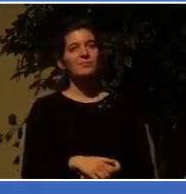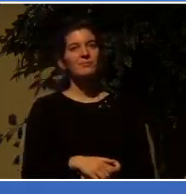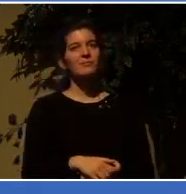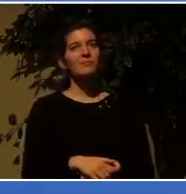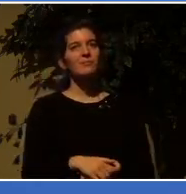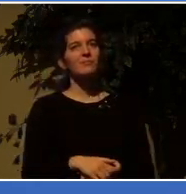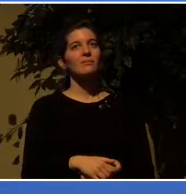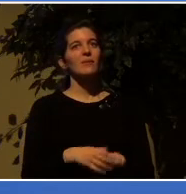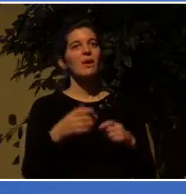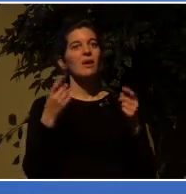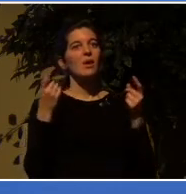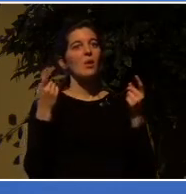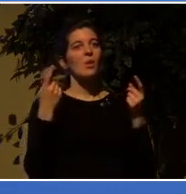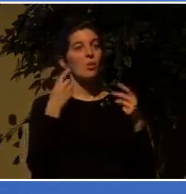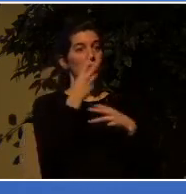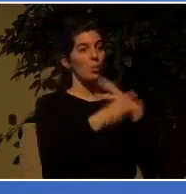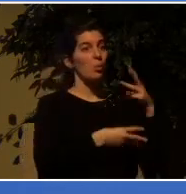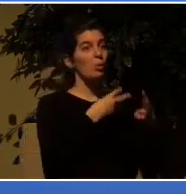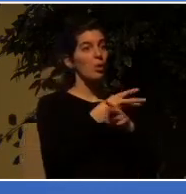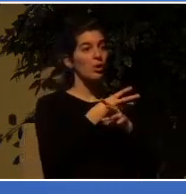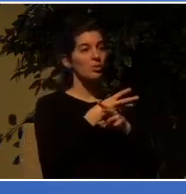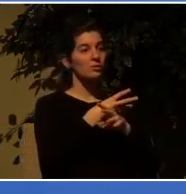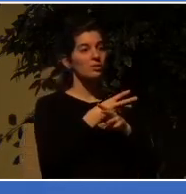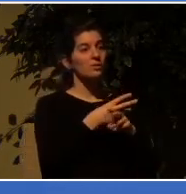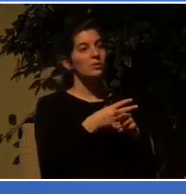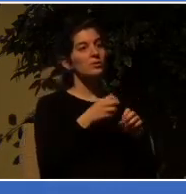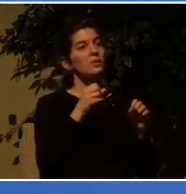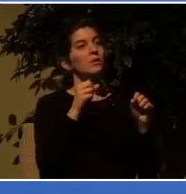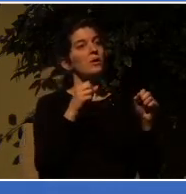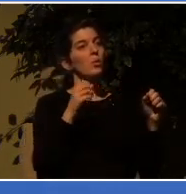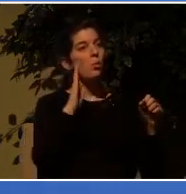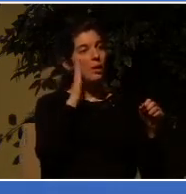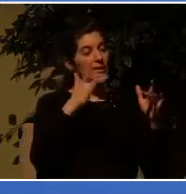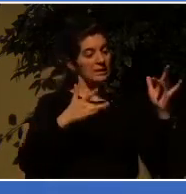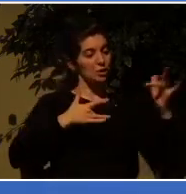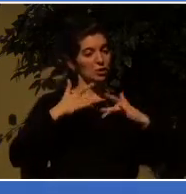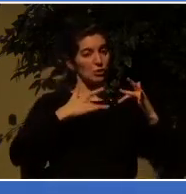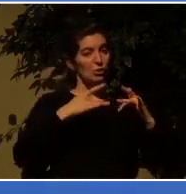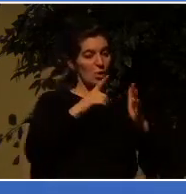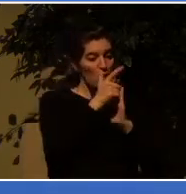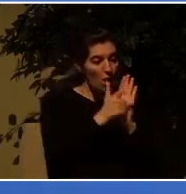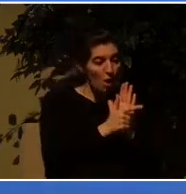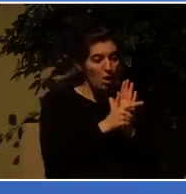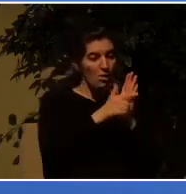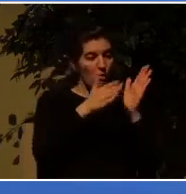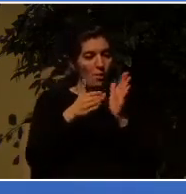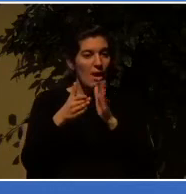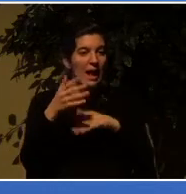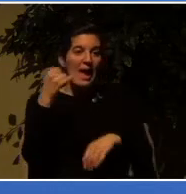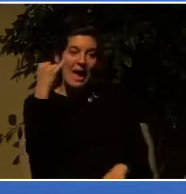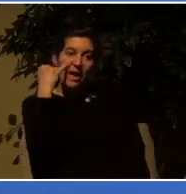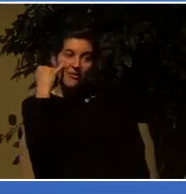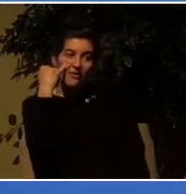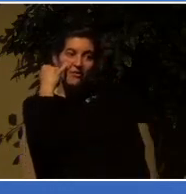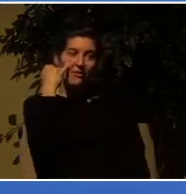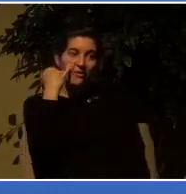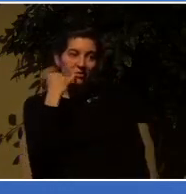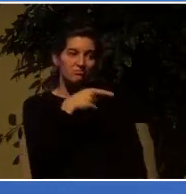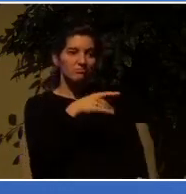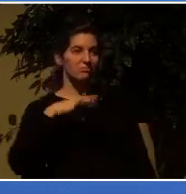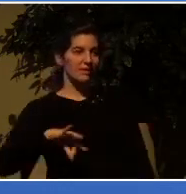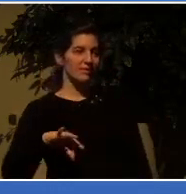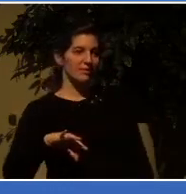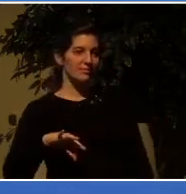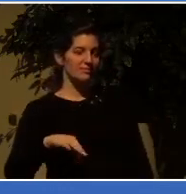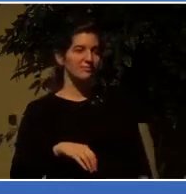when it suits their convenience? That's what you've got happening here. These people are costing us money. So, the